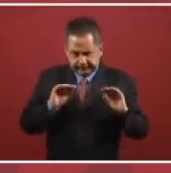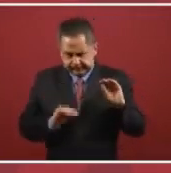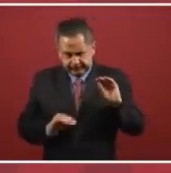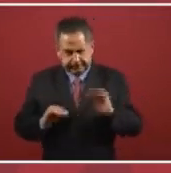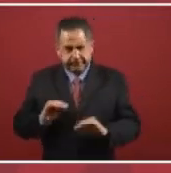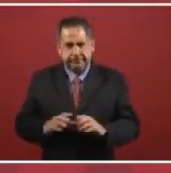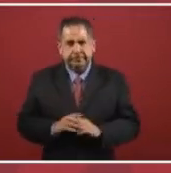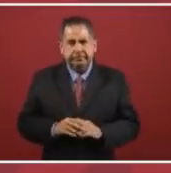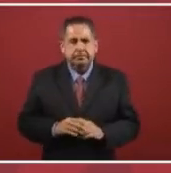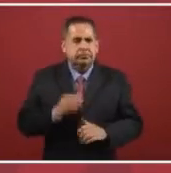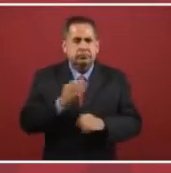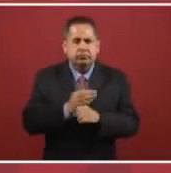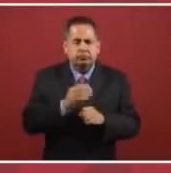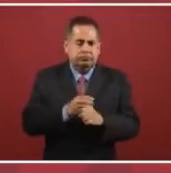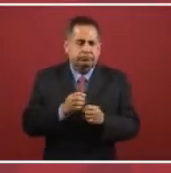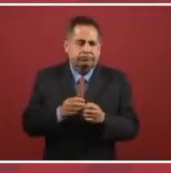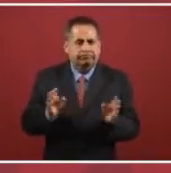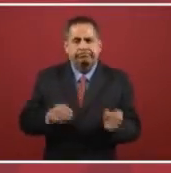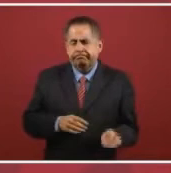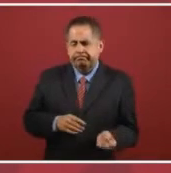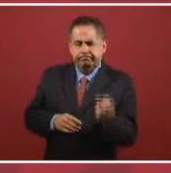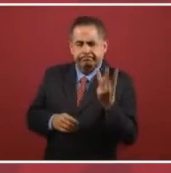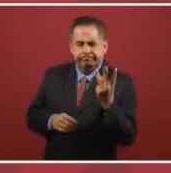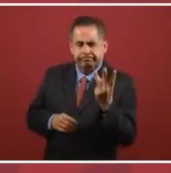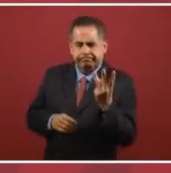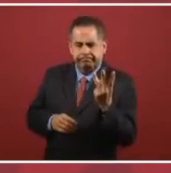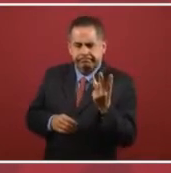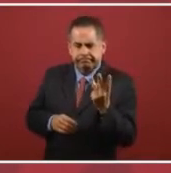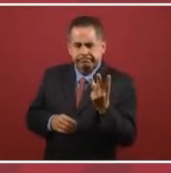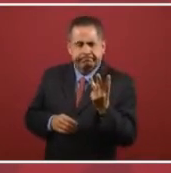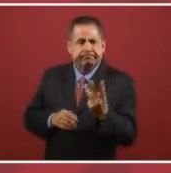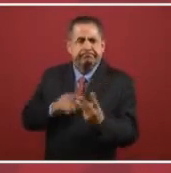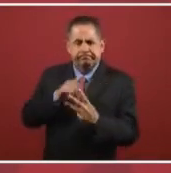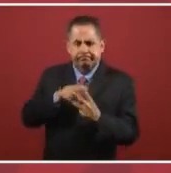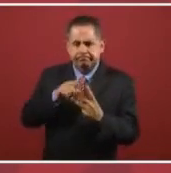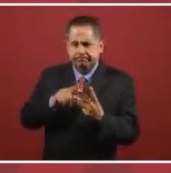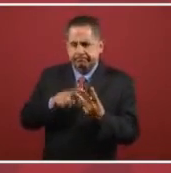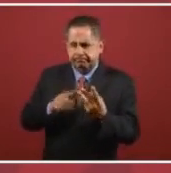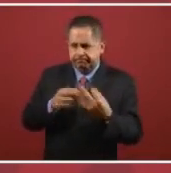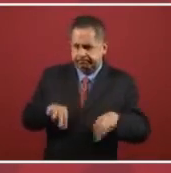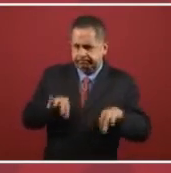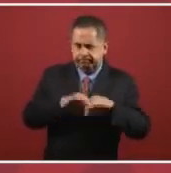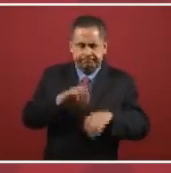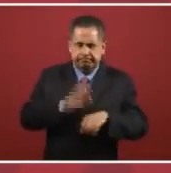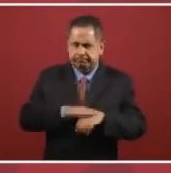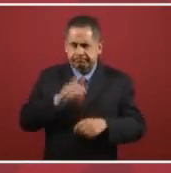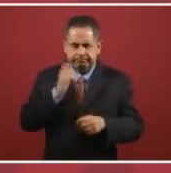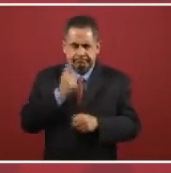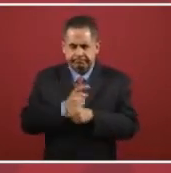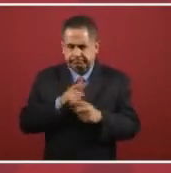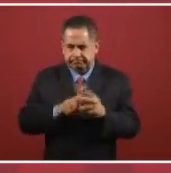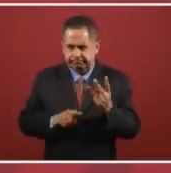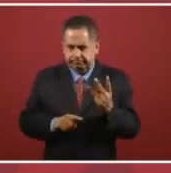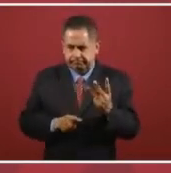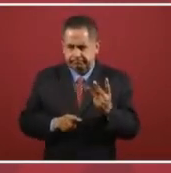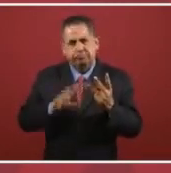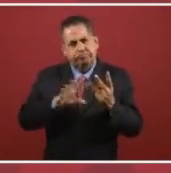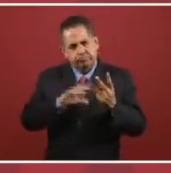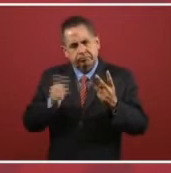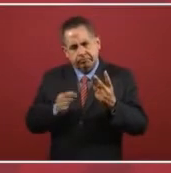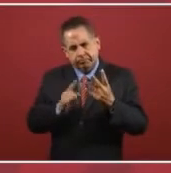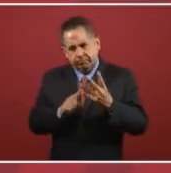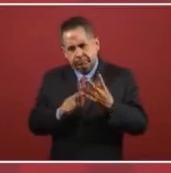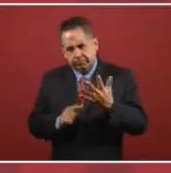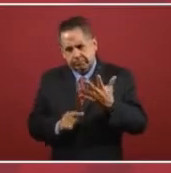speaking specifically of these three. Basic ones. And we have